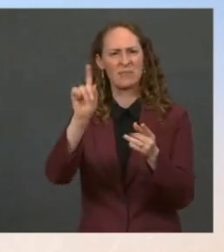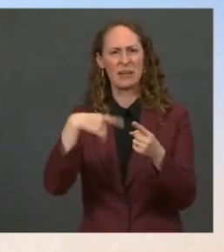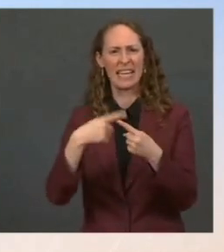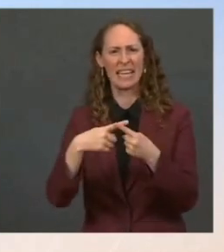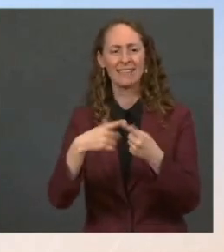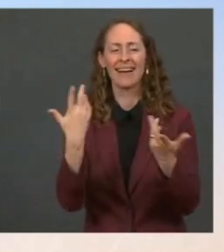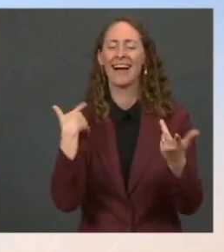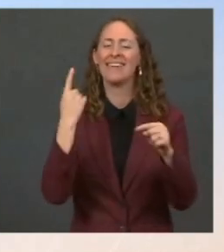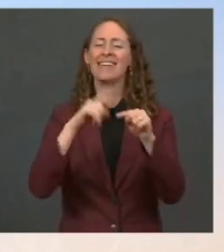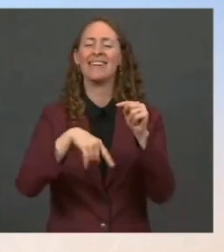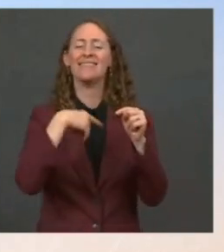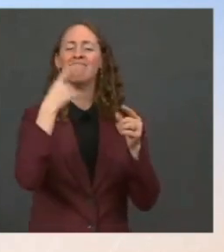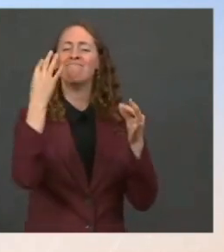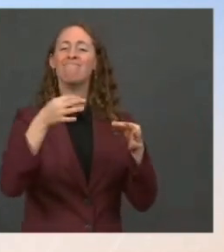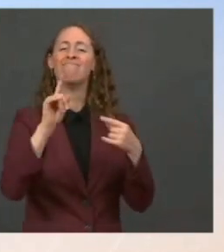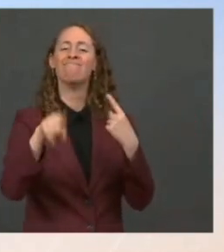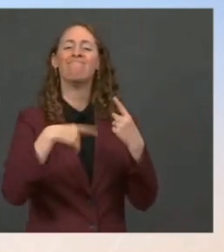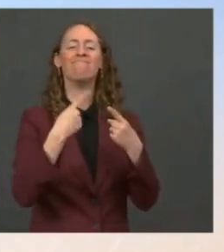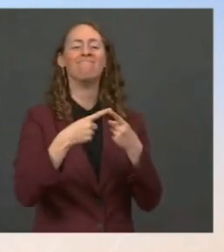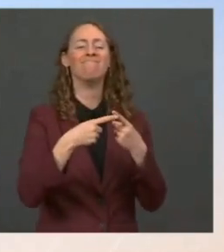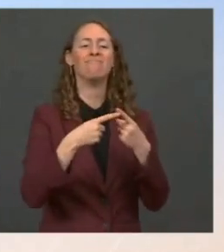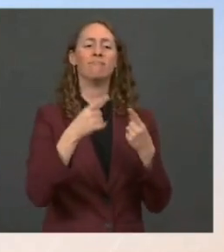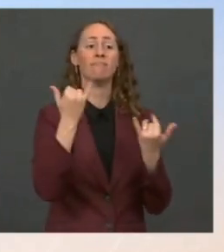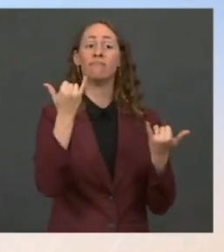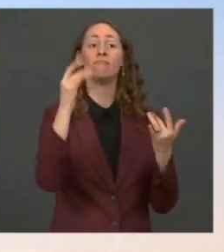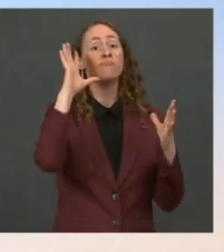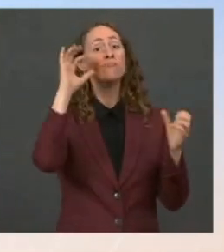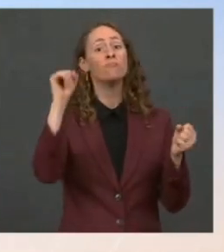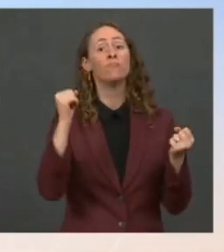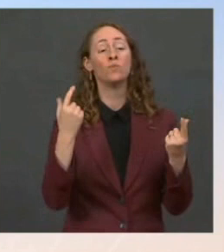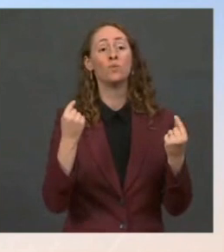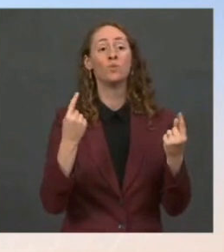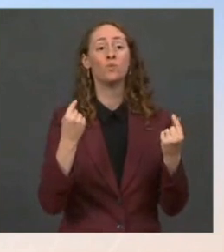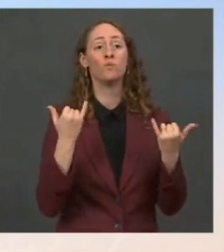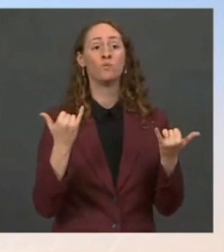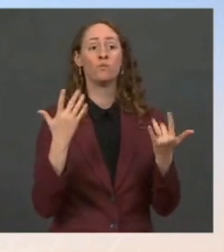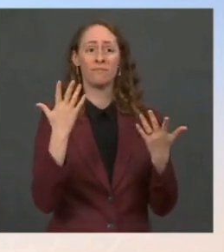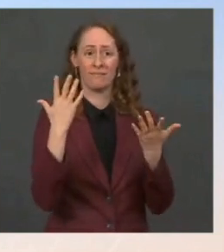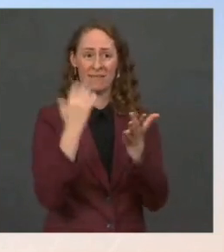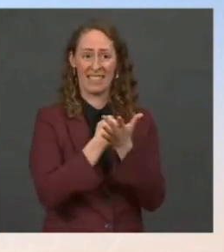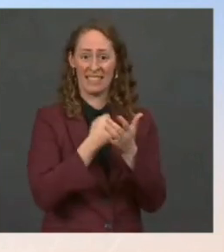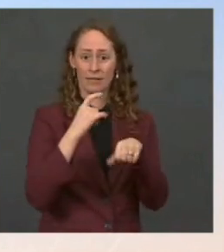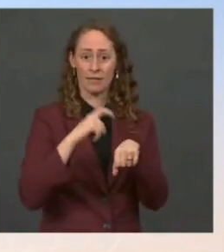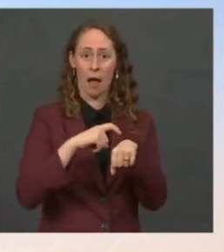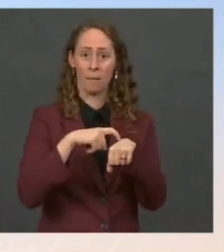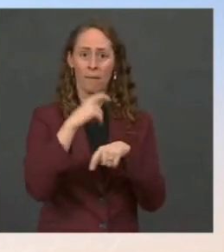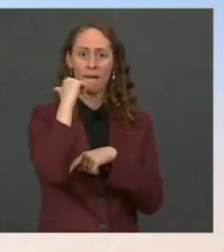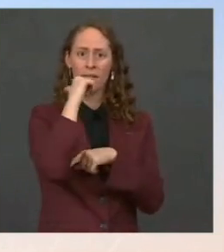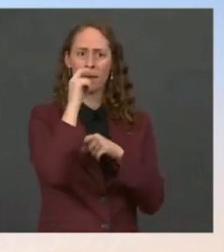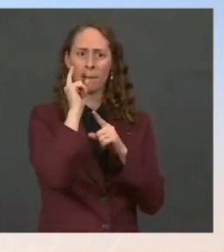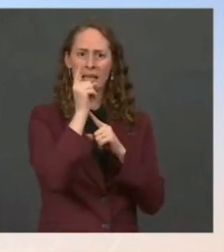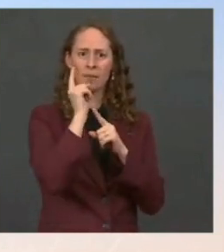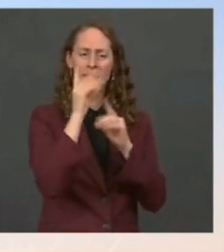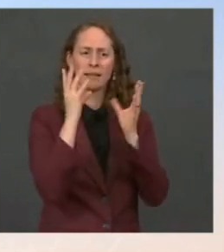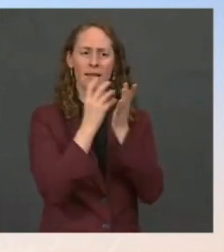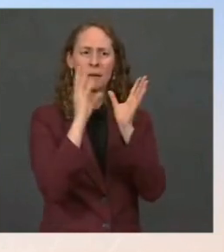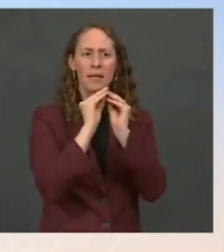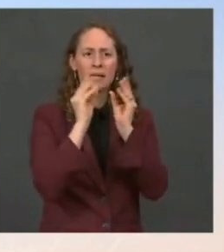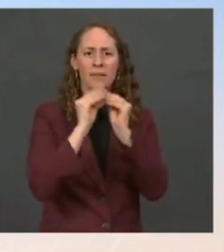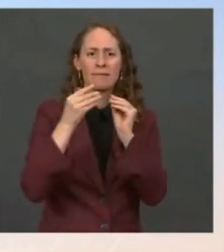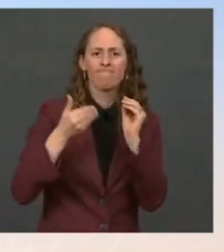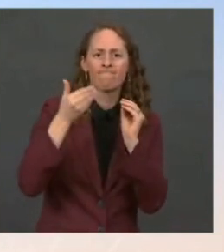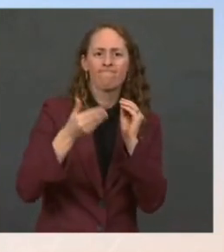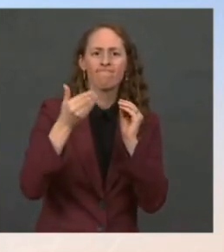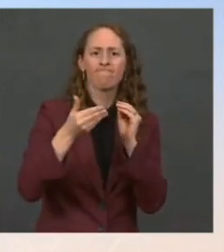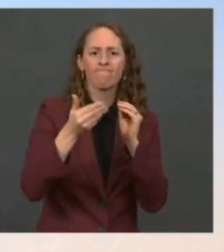point you to the fact that today he is spending virtually nearly every minute of his day meeting with members of Congress. And I think that's a reflection of how